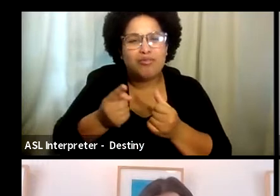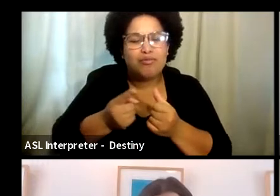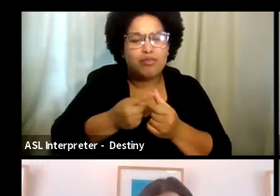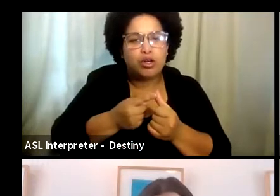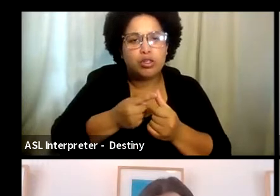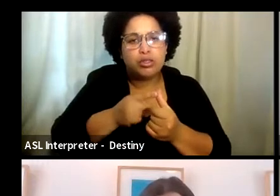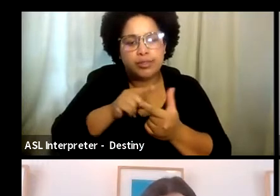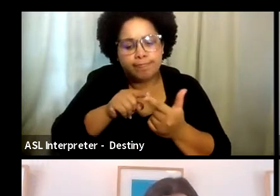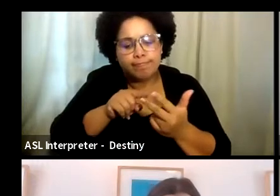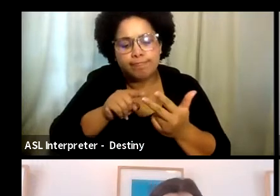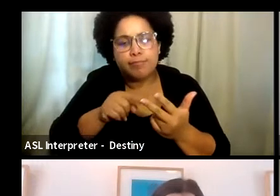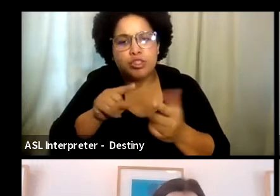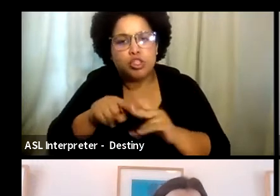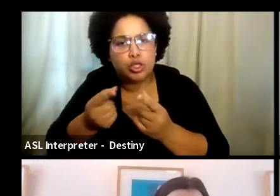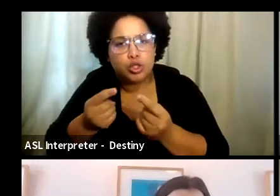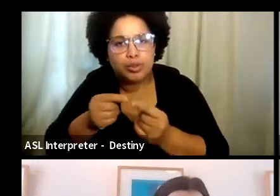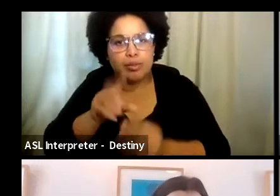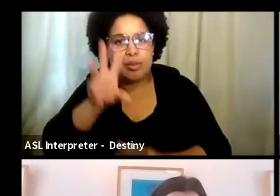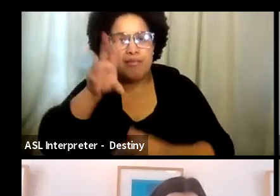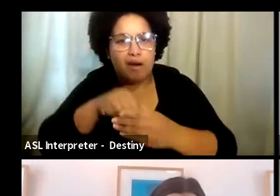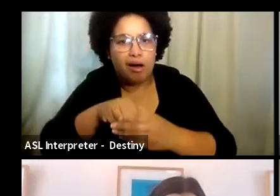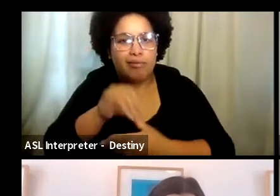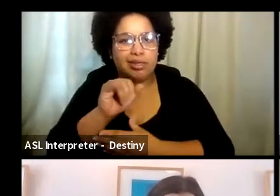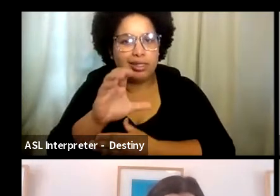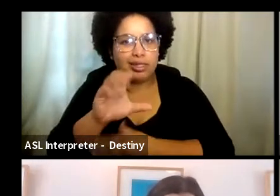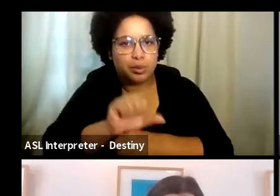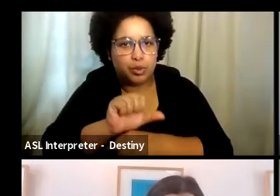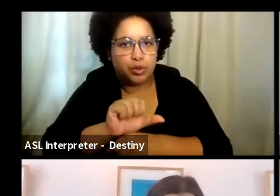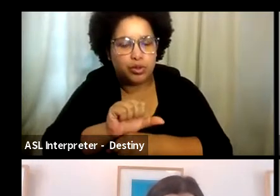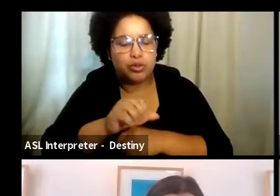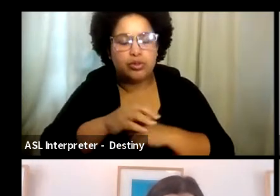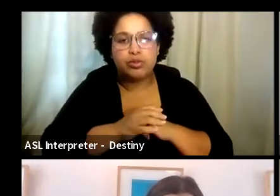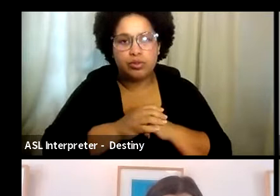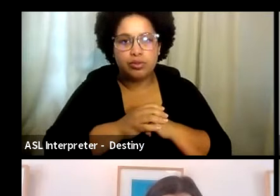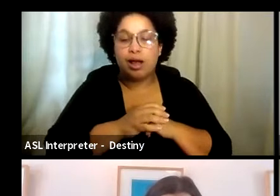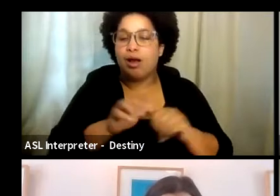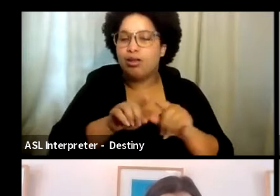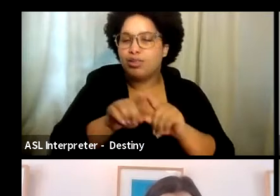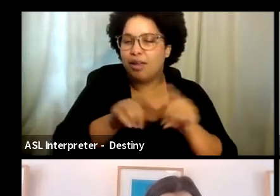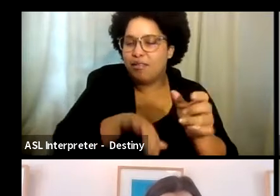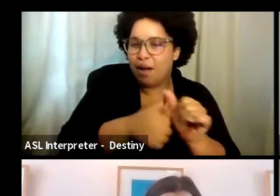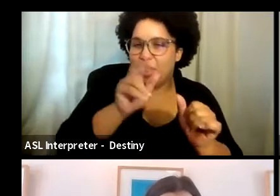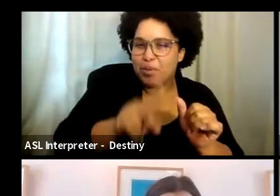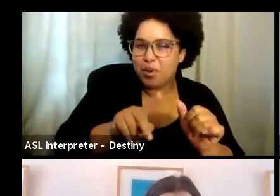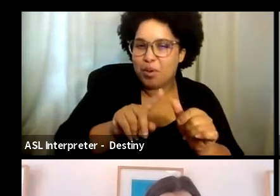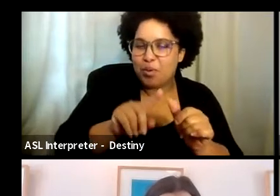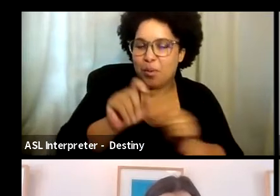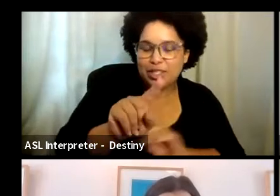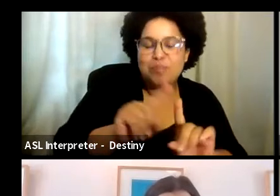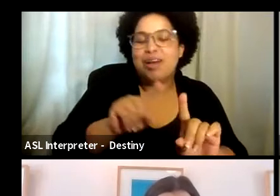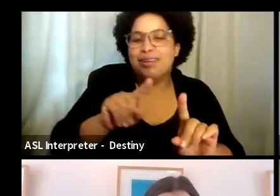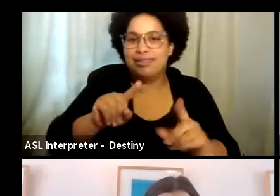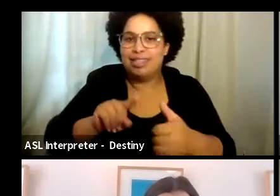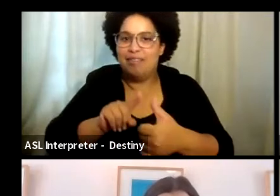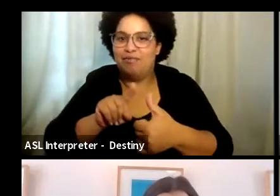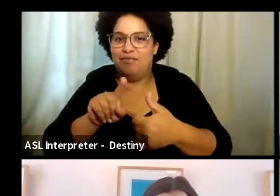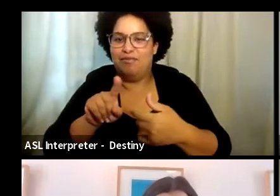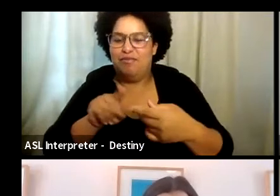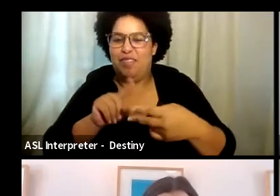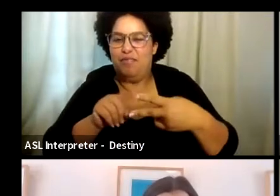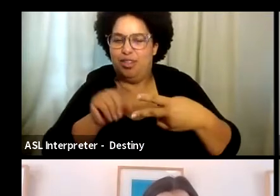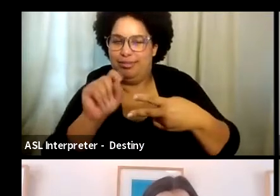in terms of being an intimacy coordinator? And, uh, there's a little bit of a follow-up question, so I'll let you guys answer that, then I'll, I'll, go to the follow-up.